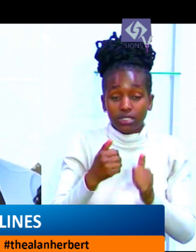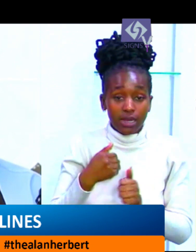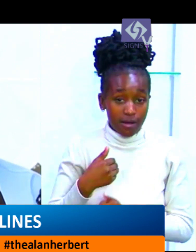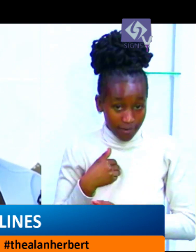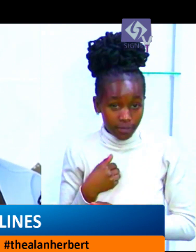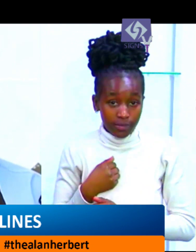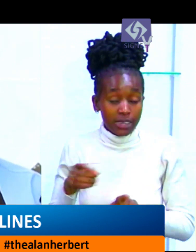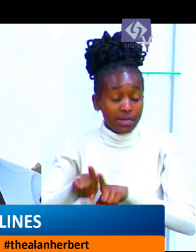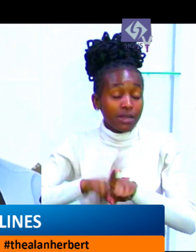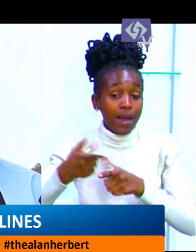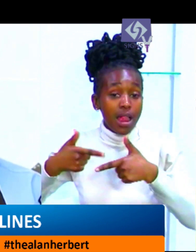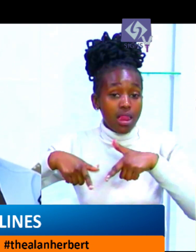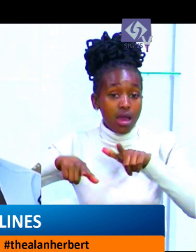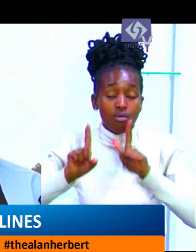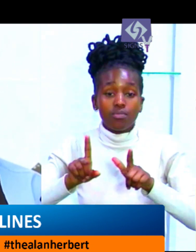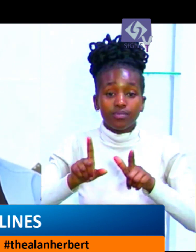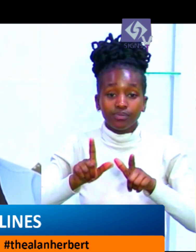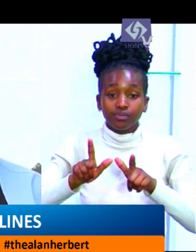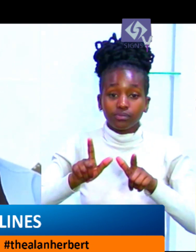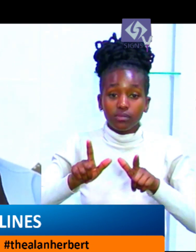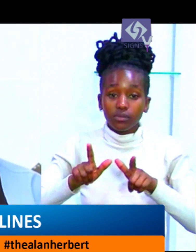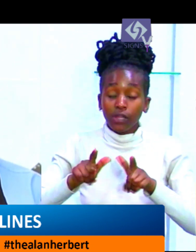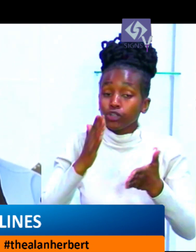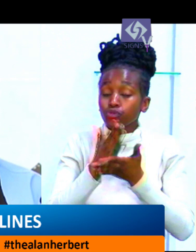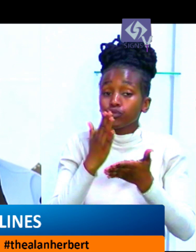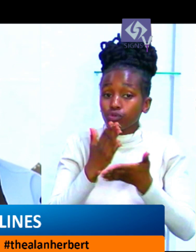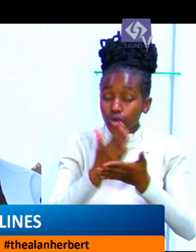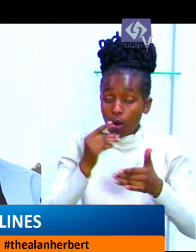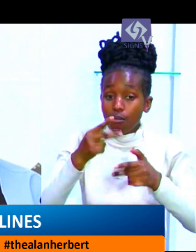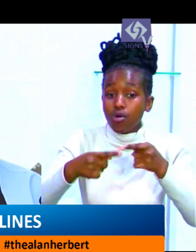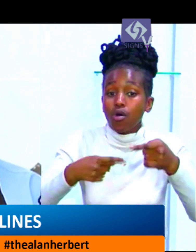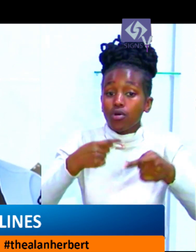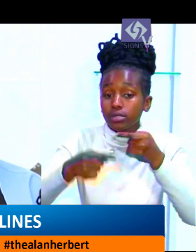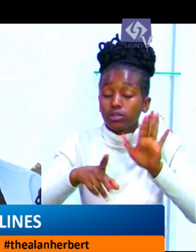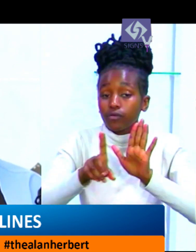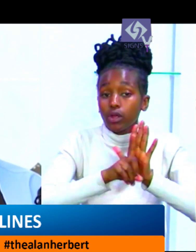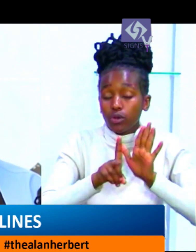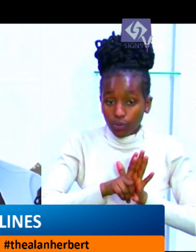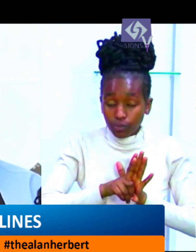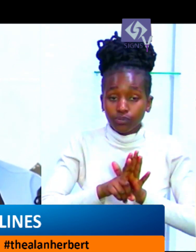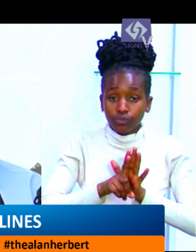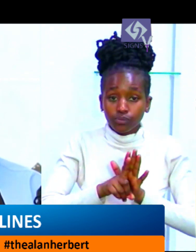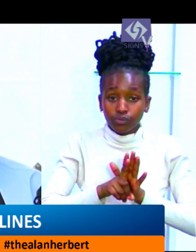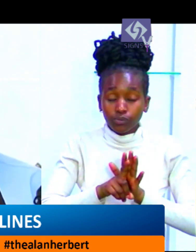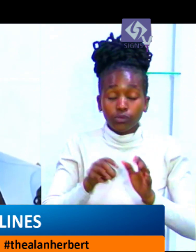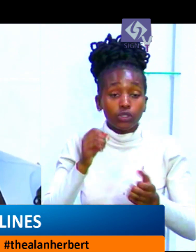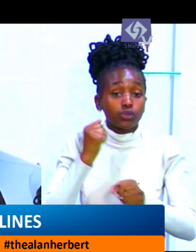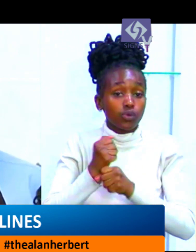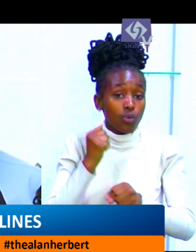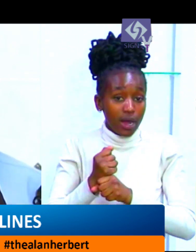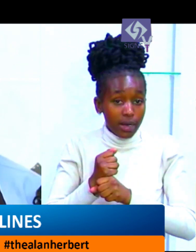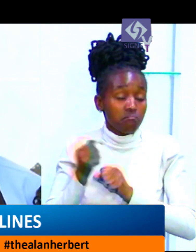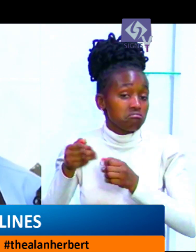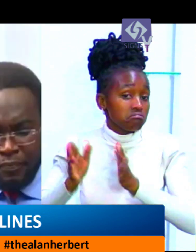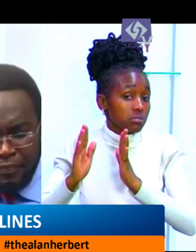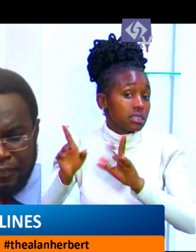also to allow the due process of law to take its course to its logical